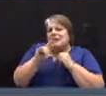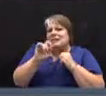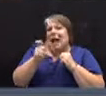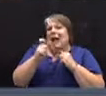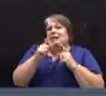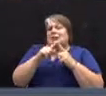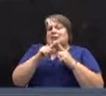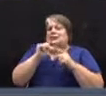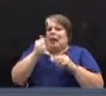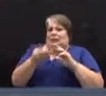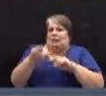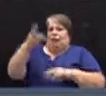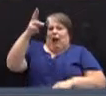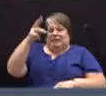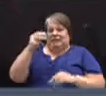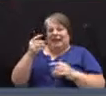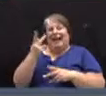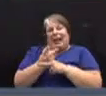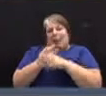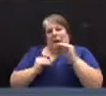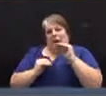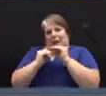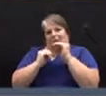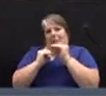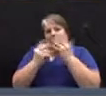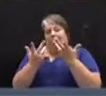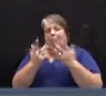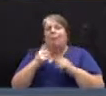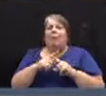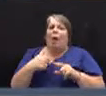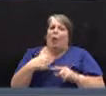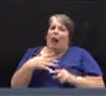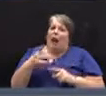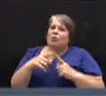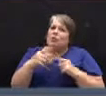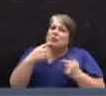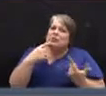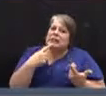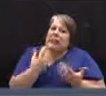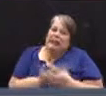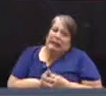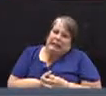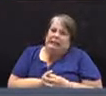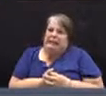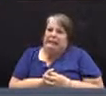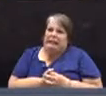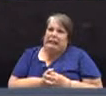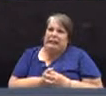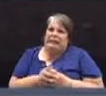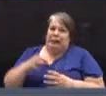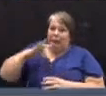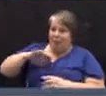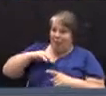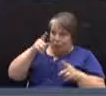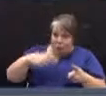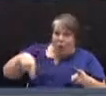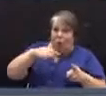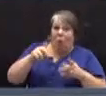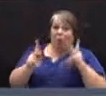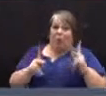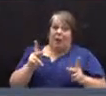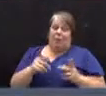to the minimum. Basically, I'd just like to say, to benefit these people,